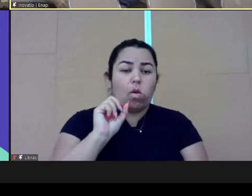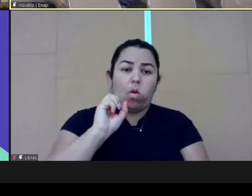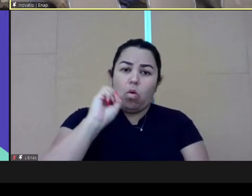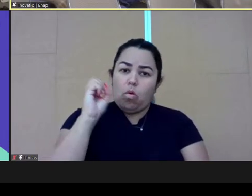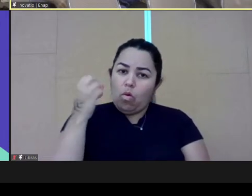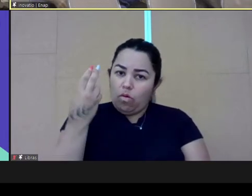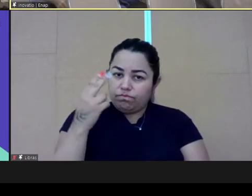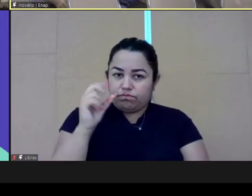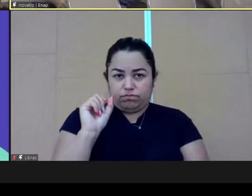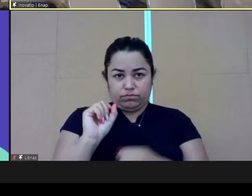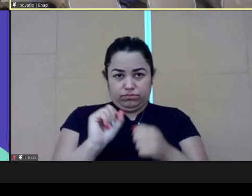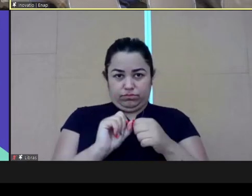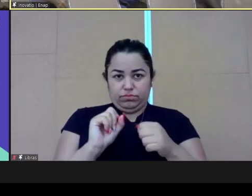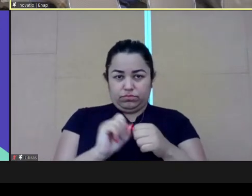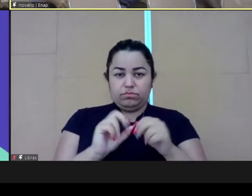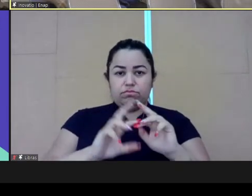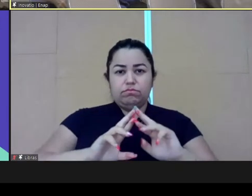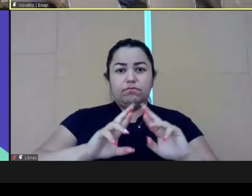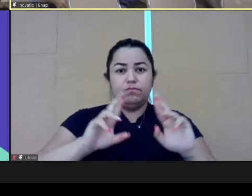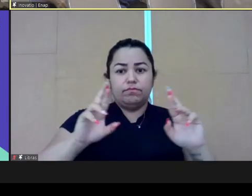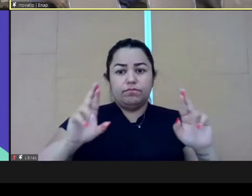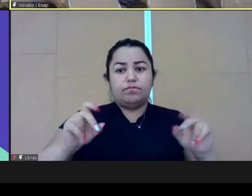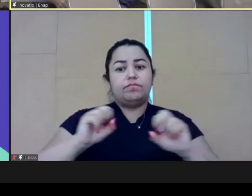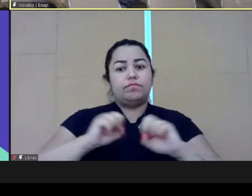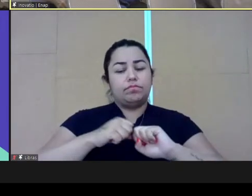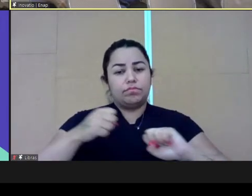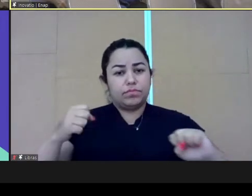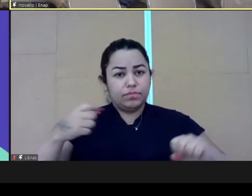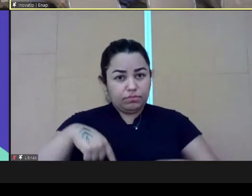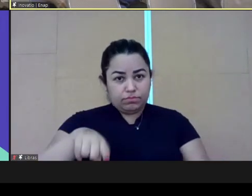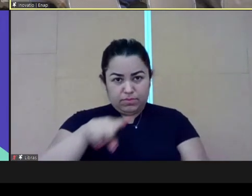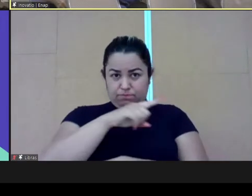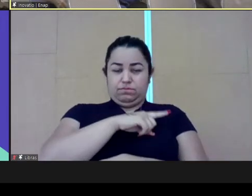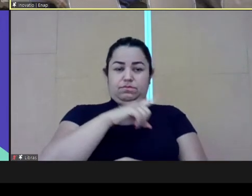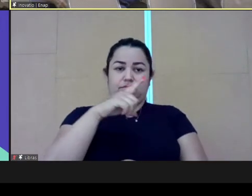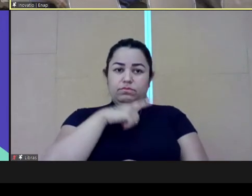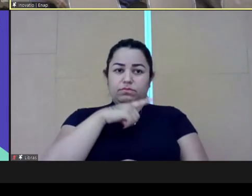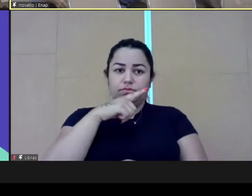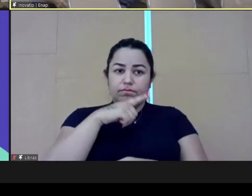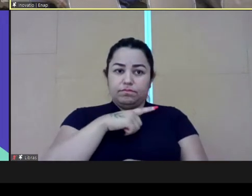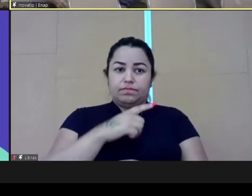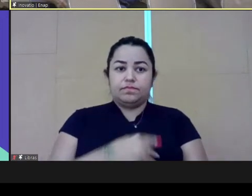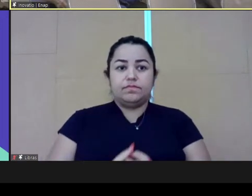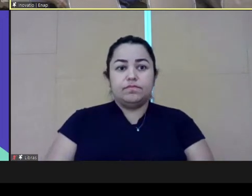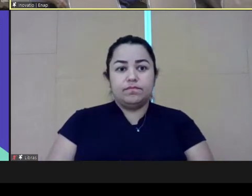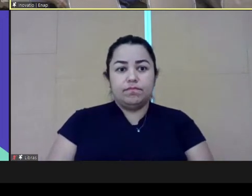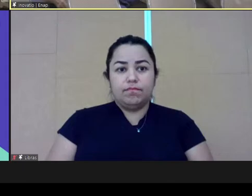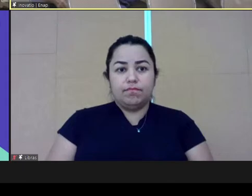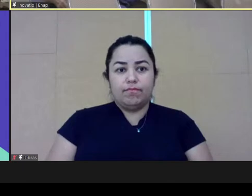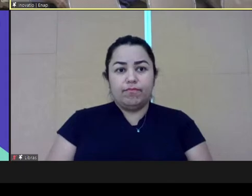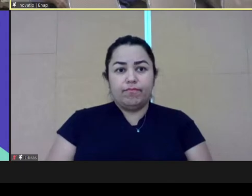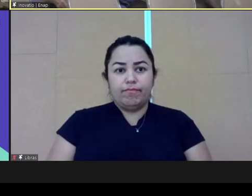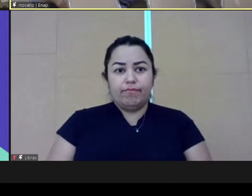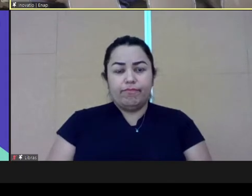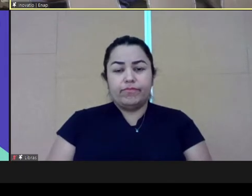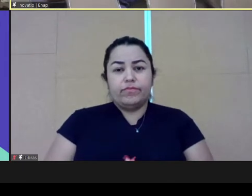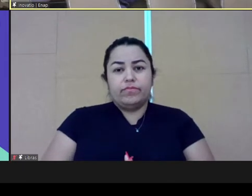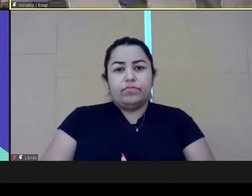the ministry would make a difference with this big turnover that we have in the executive power?